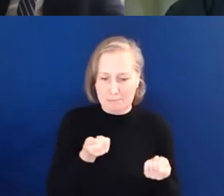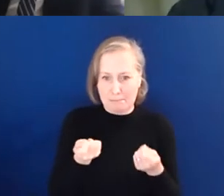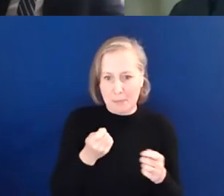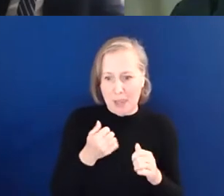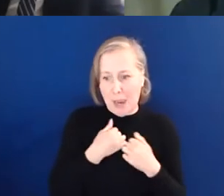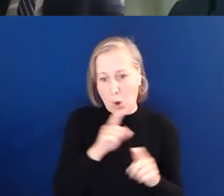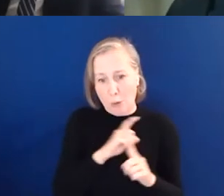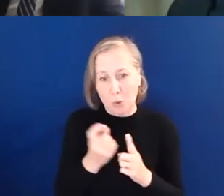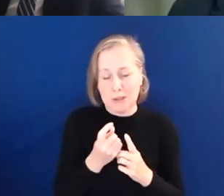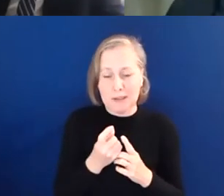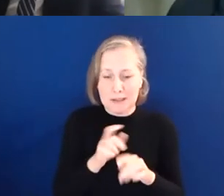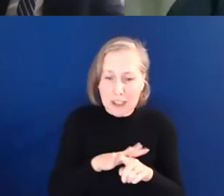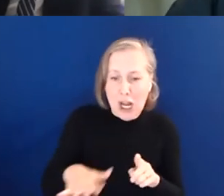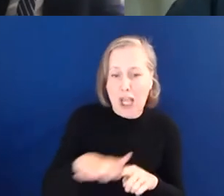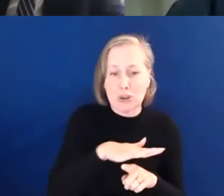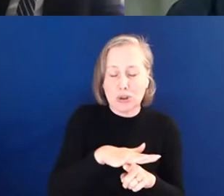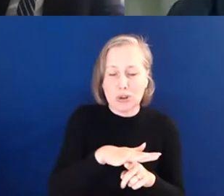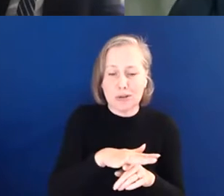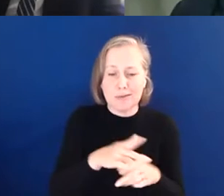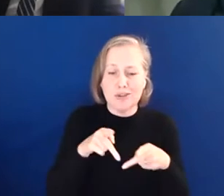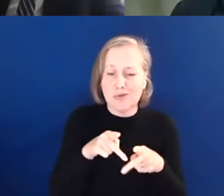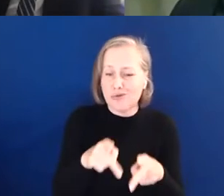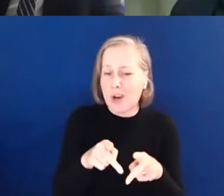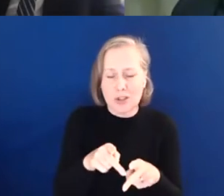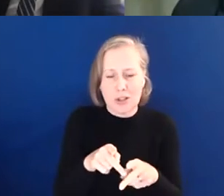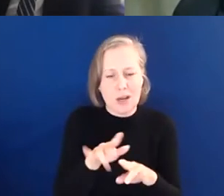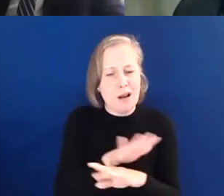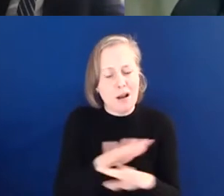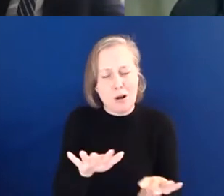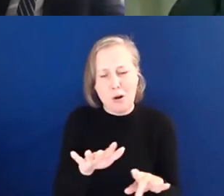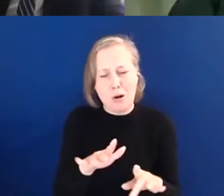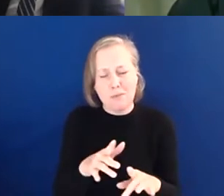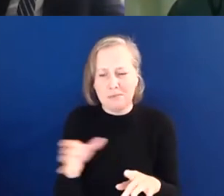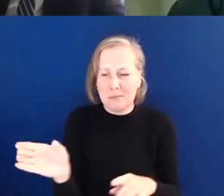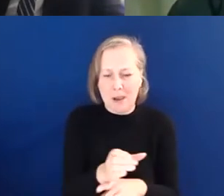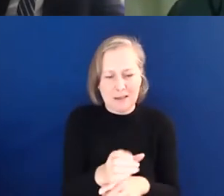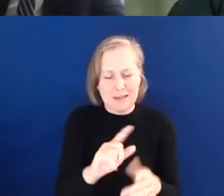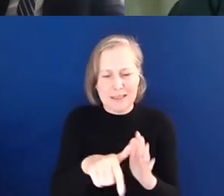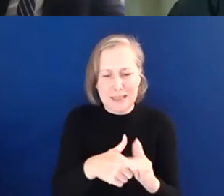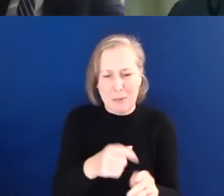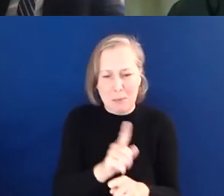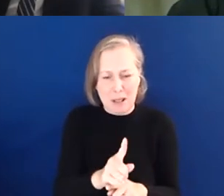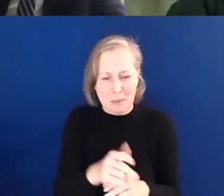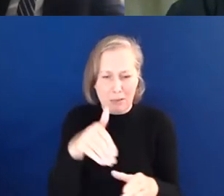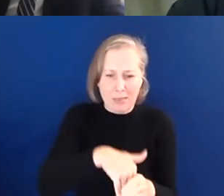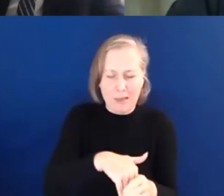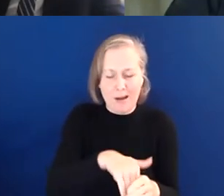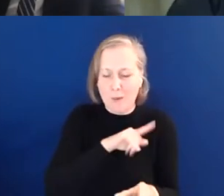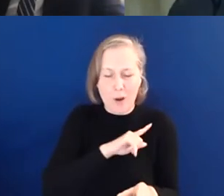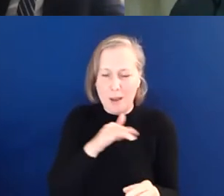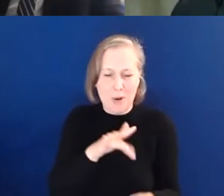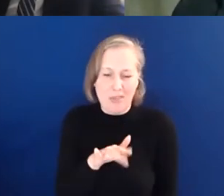as a nation. The strategy hasn't put disabled people at its heart because we were not involved. It isn't a strategy.